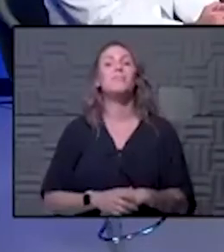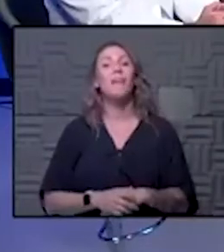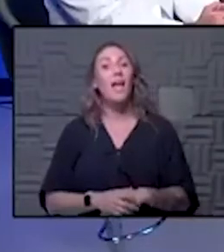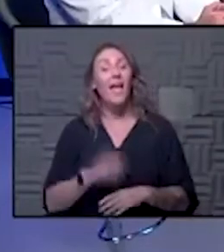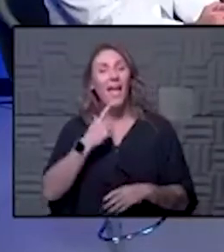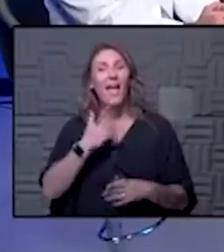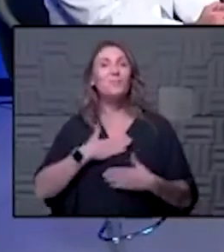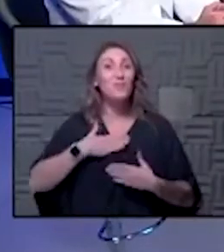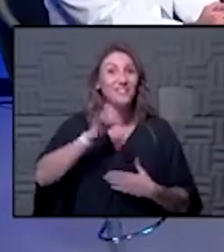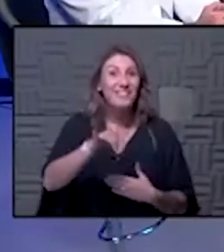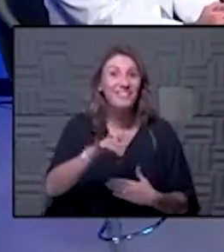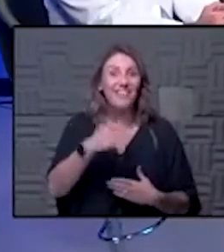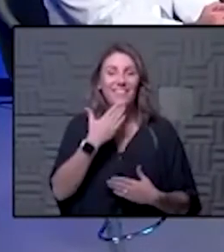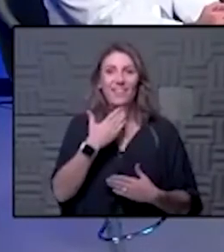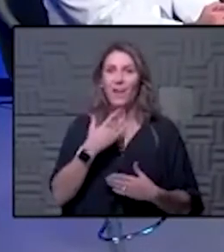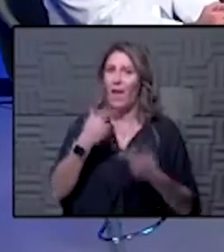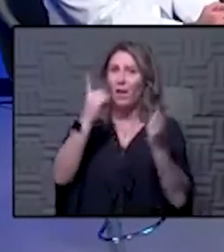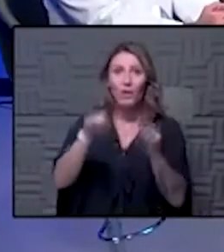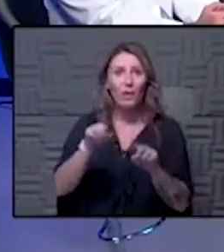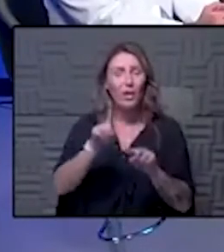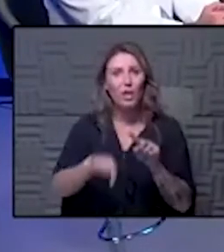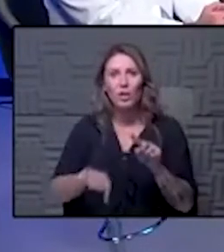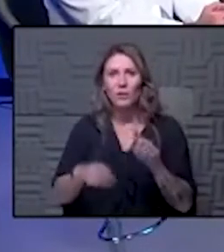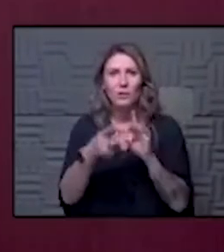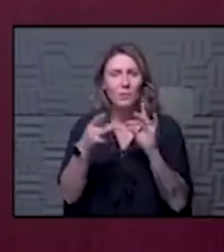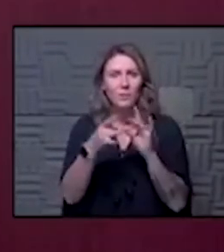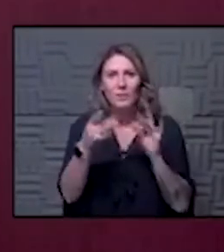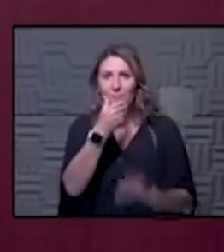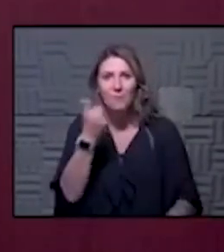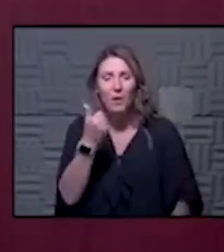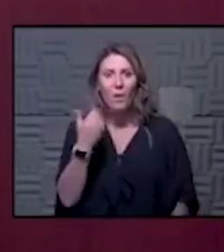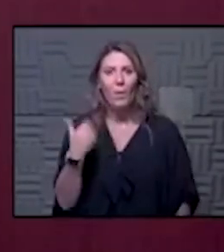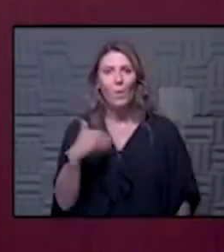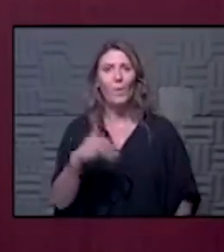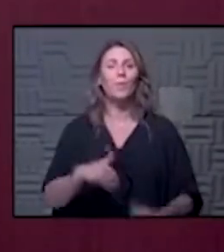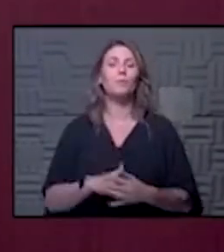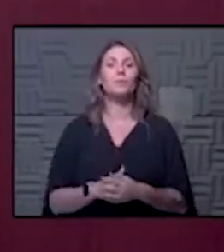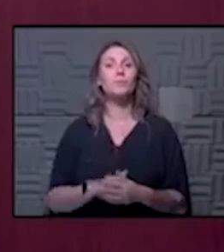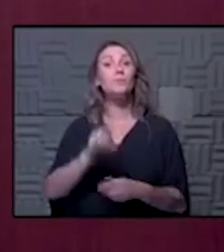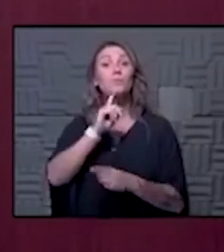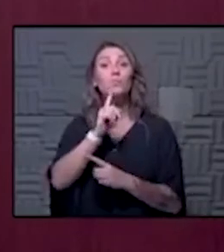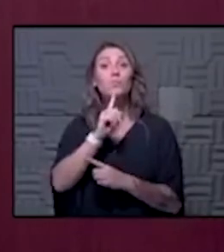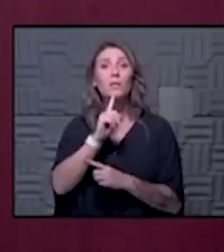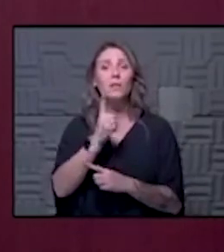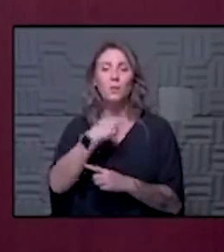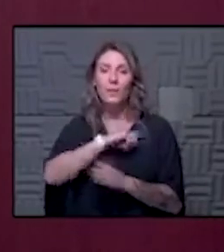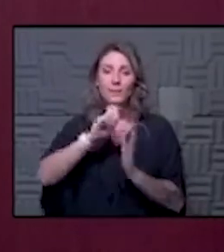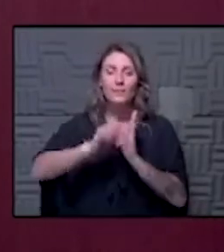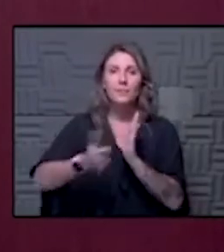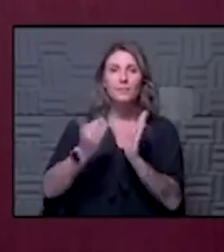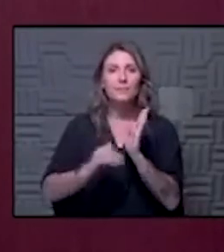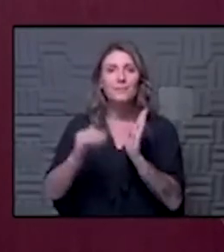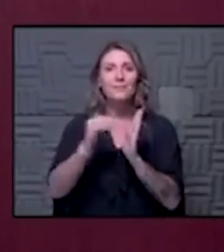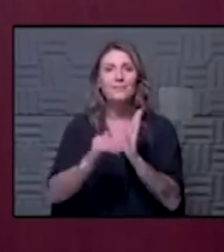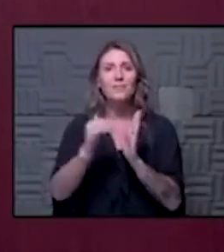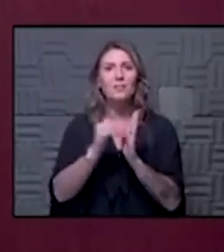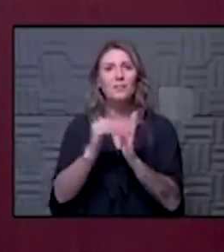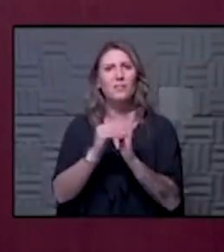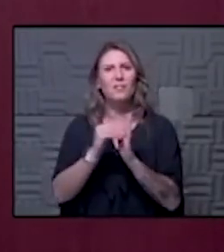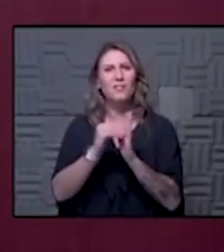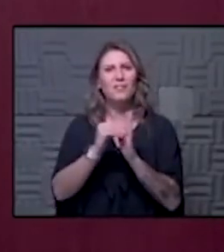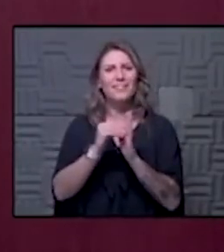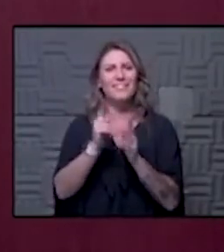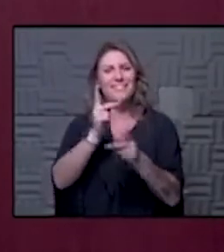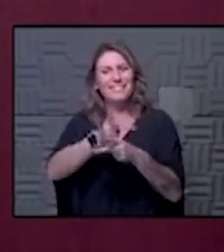appreciate that thank you i couldn't have said that better dr subopathy i think really the thing we say over and over here is look out for one